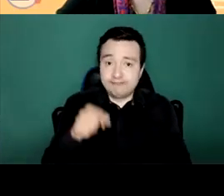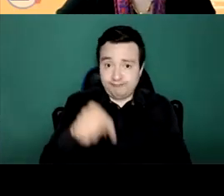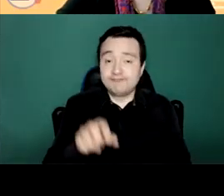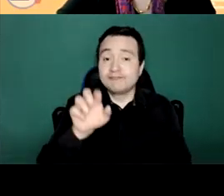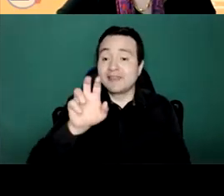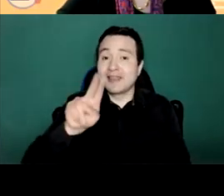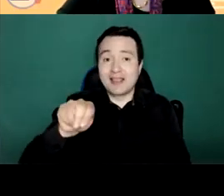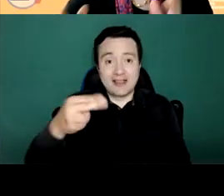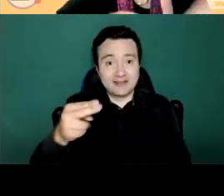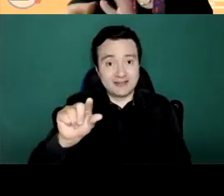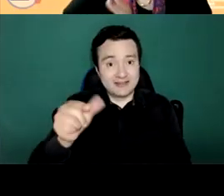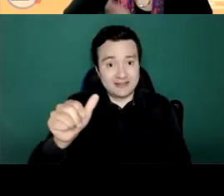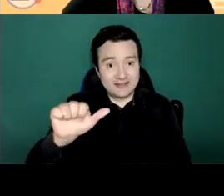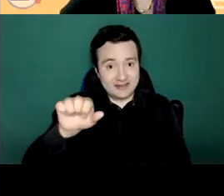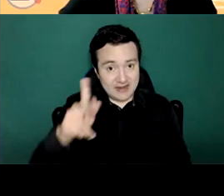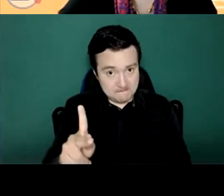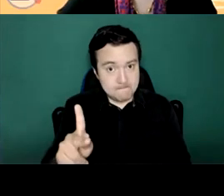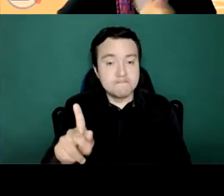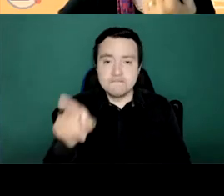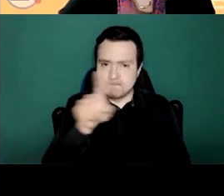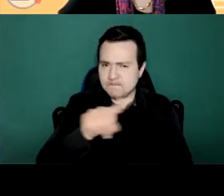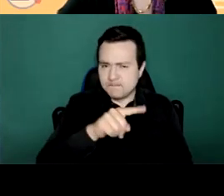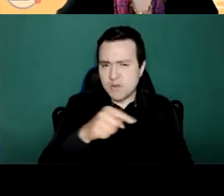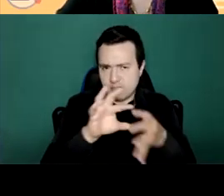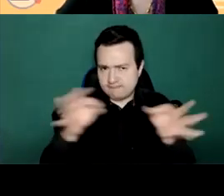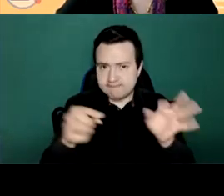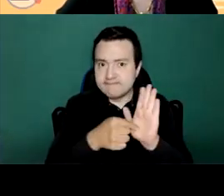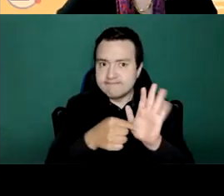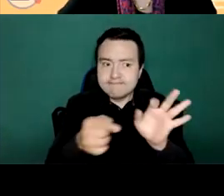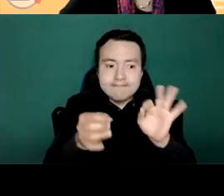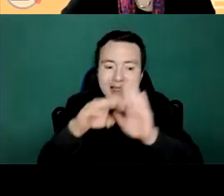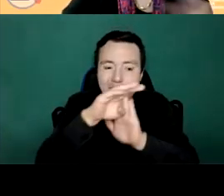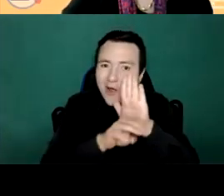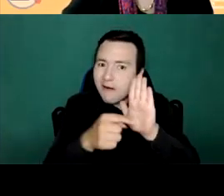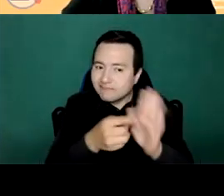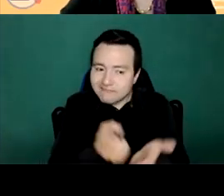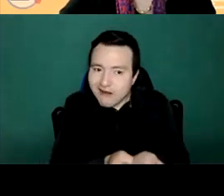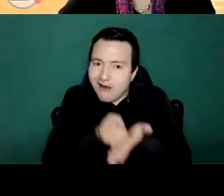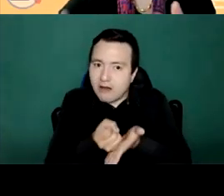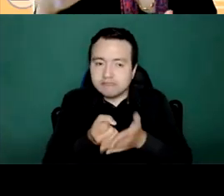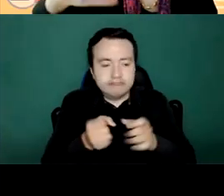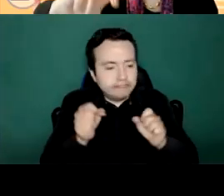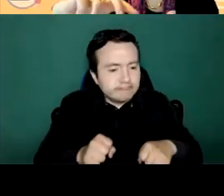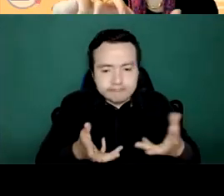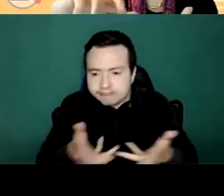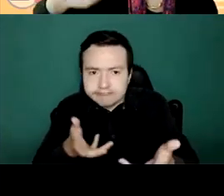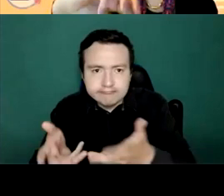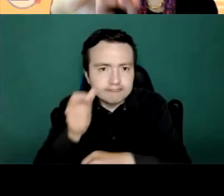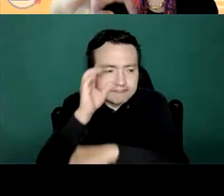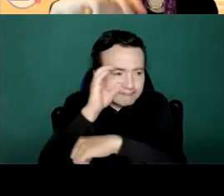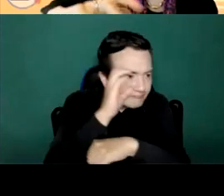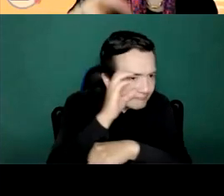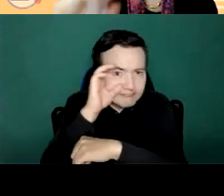mha in the region of the americas is important and the continue to